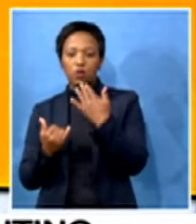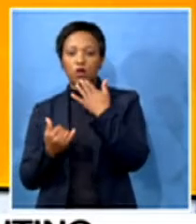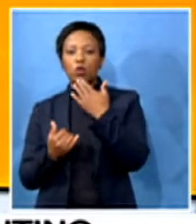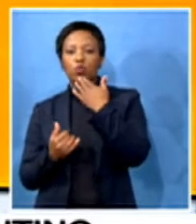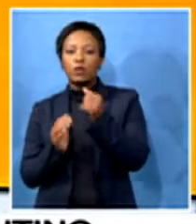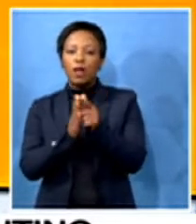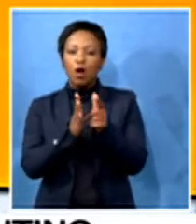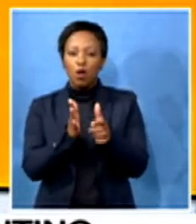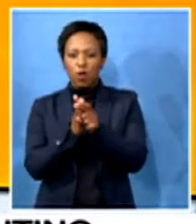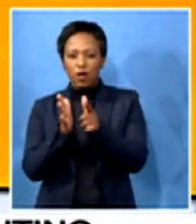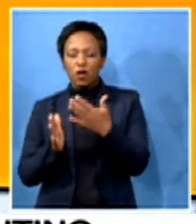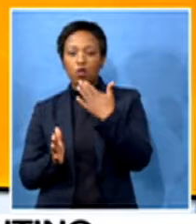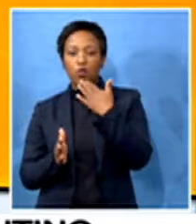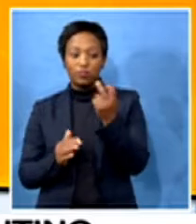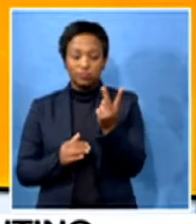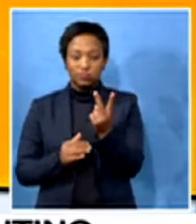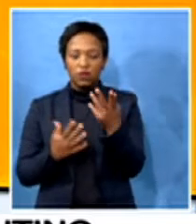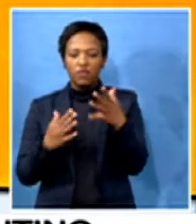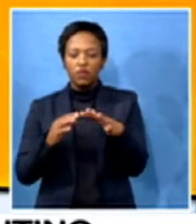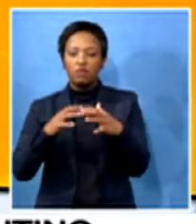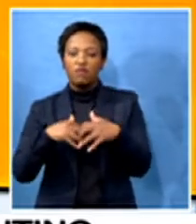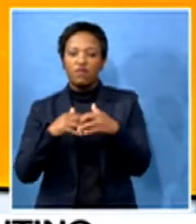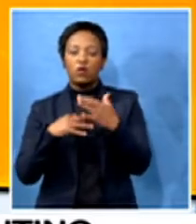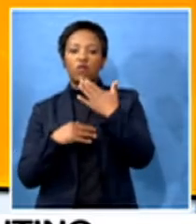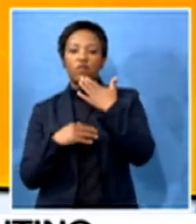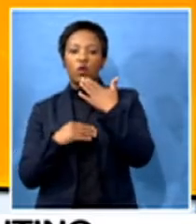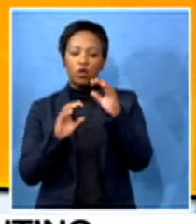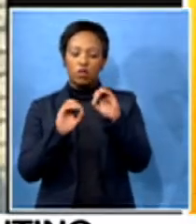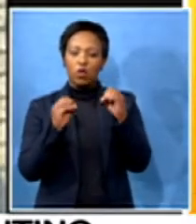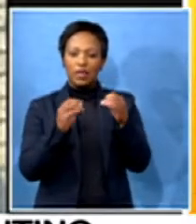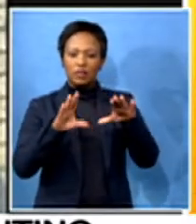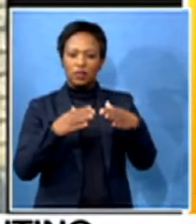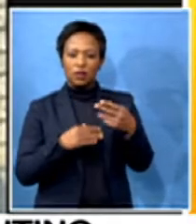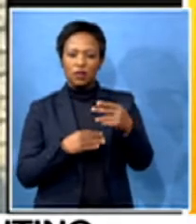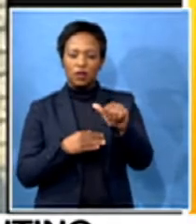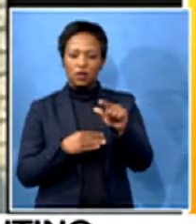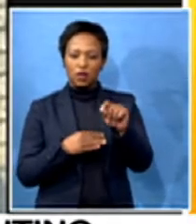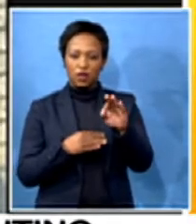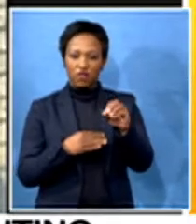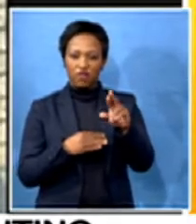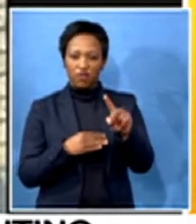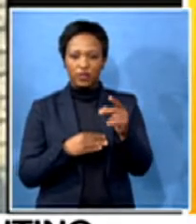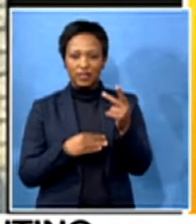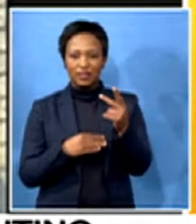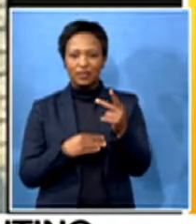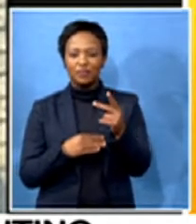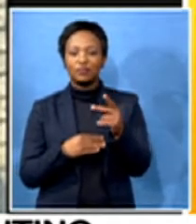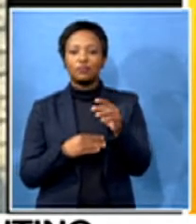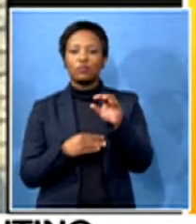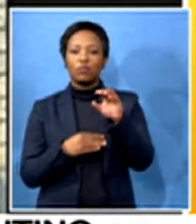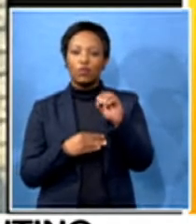lawyers, Oluyemi Orijia, who's the founder of Headford Foundation, and Ito Anulwa